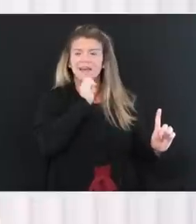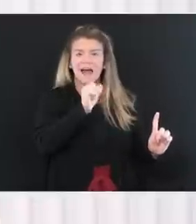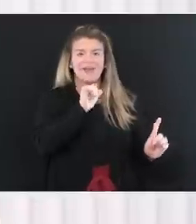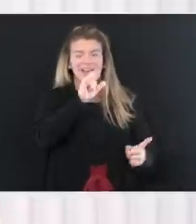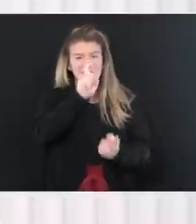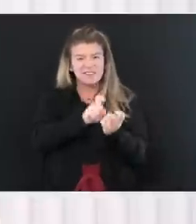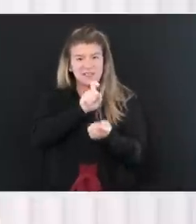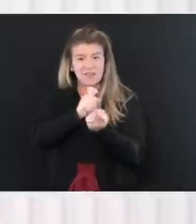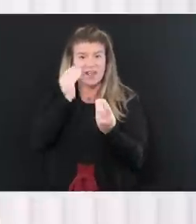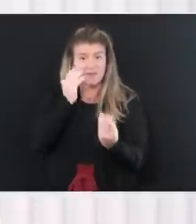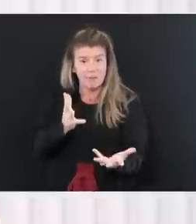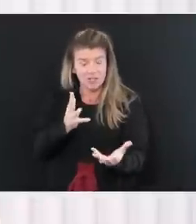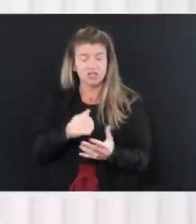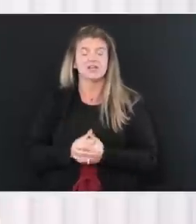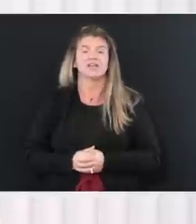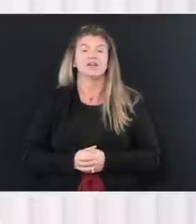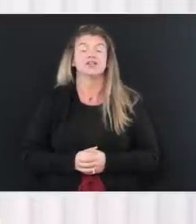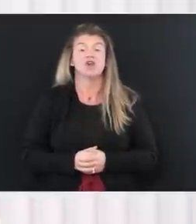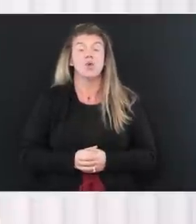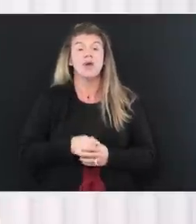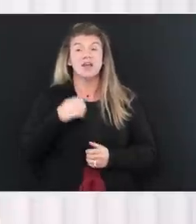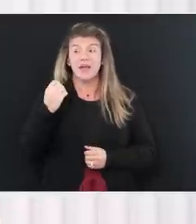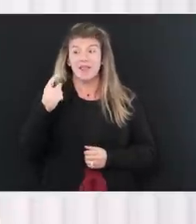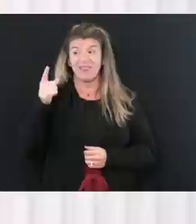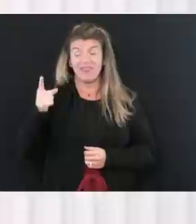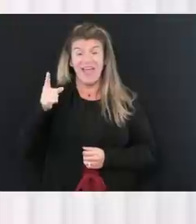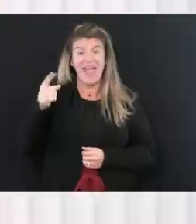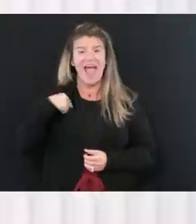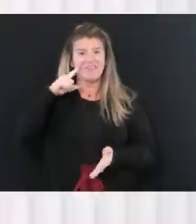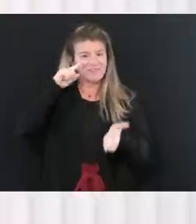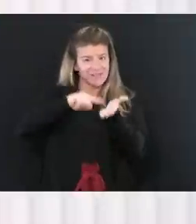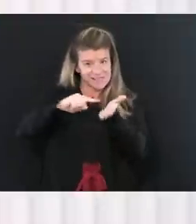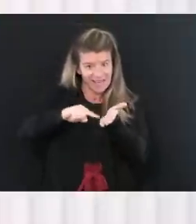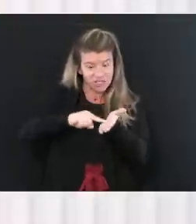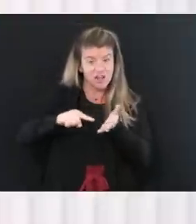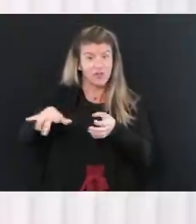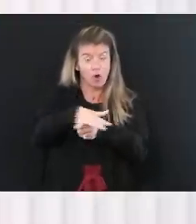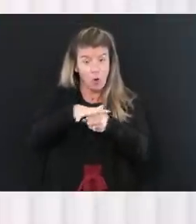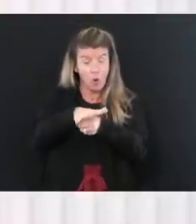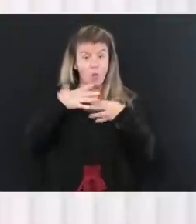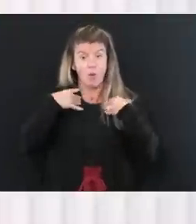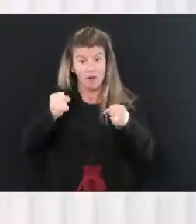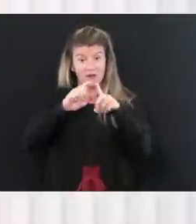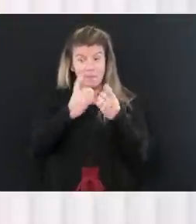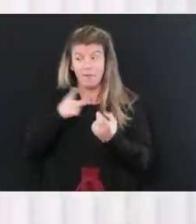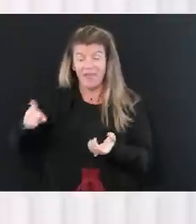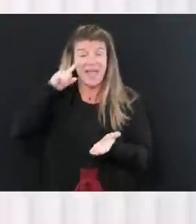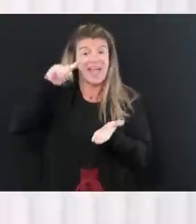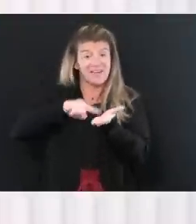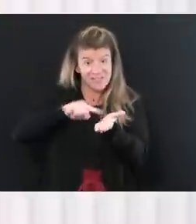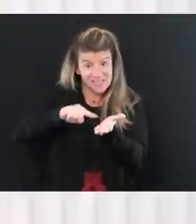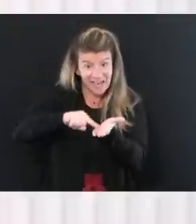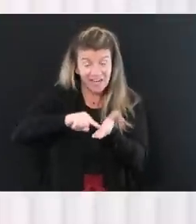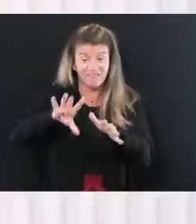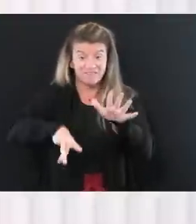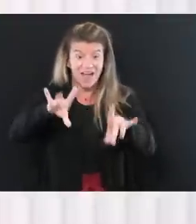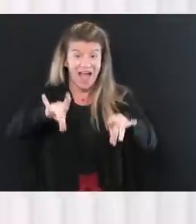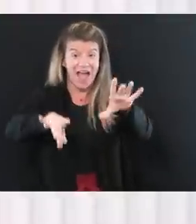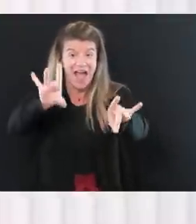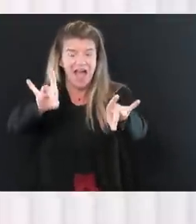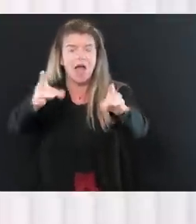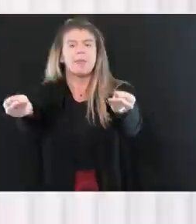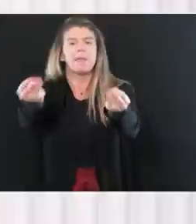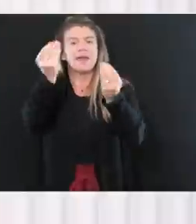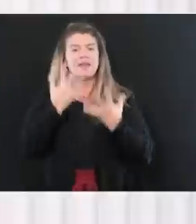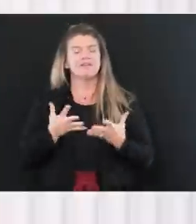we wait until that information comes through an investigation of the local health department and gives us the additional information to know